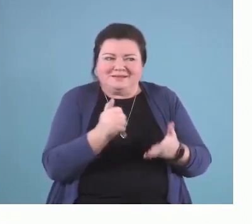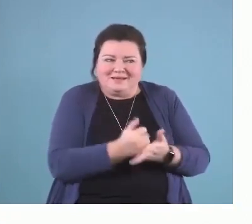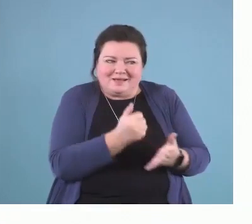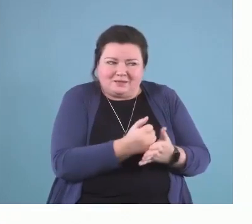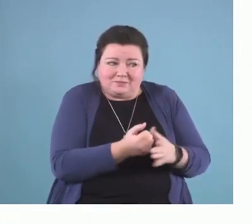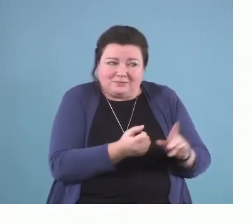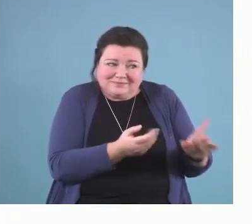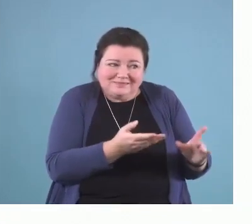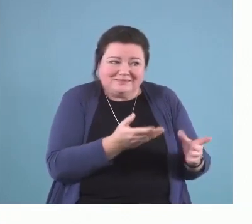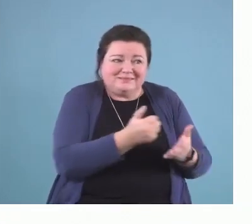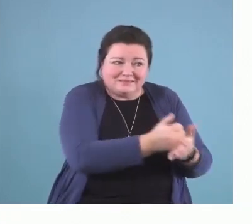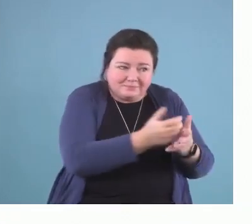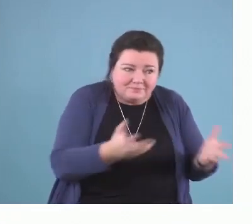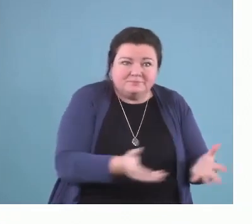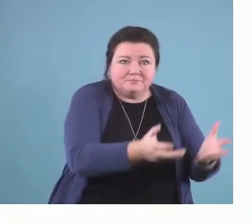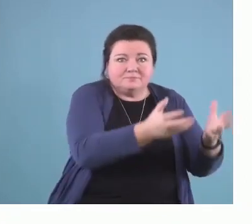interventions.